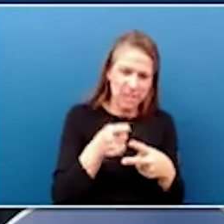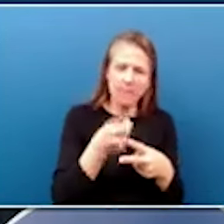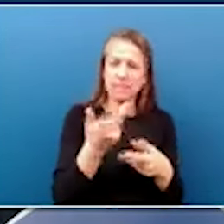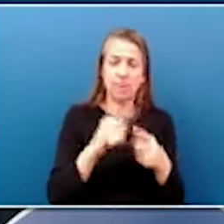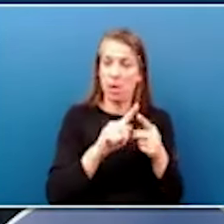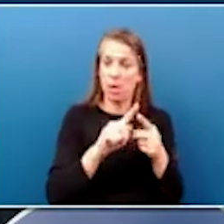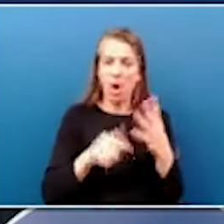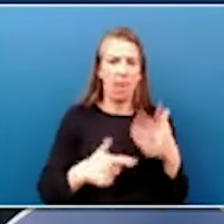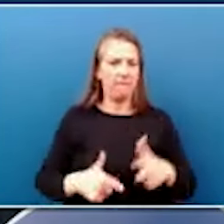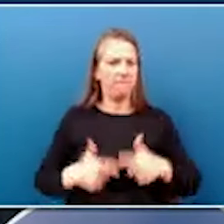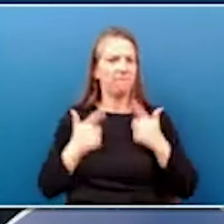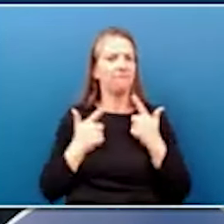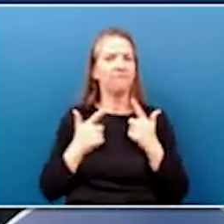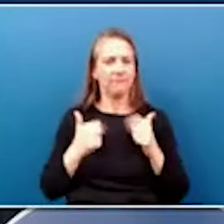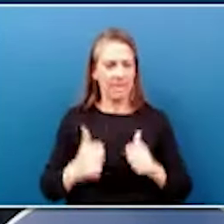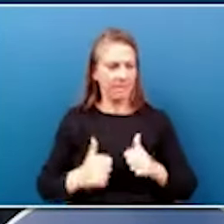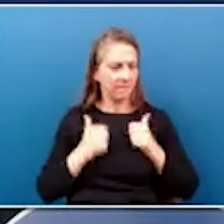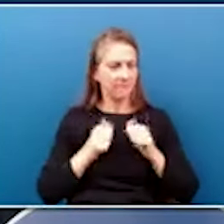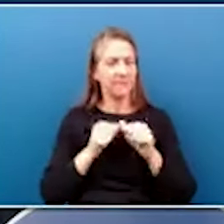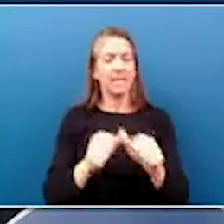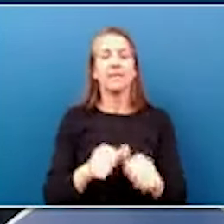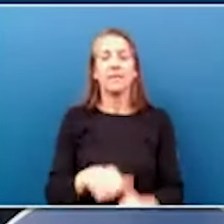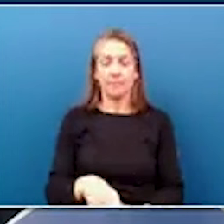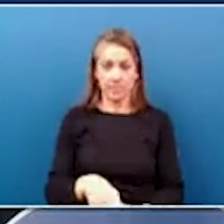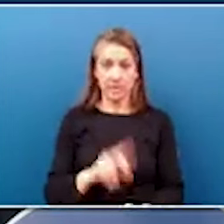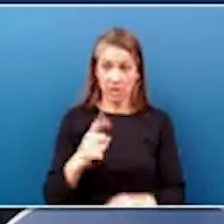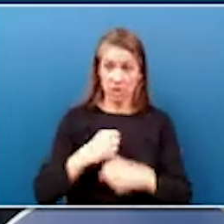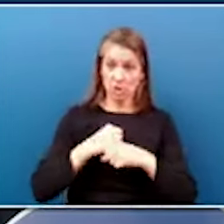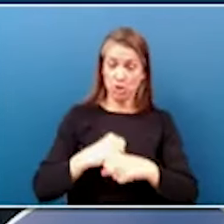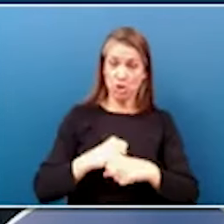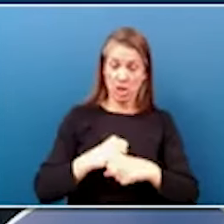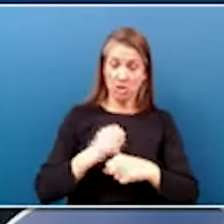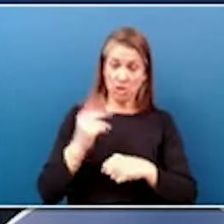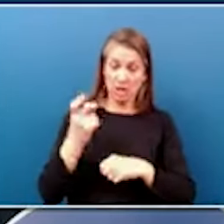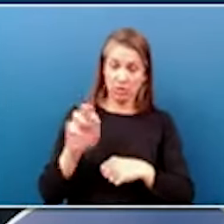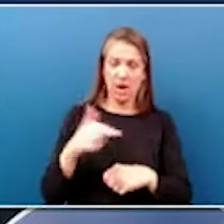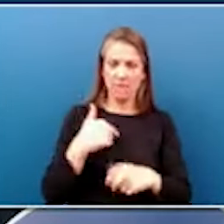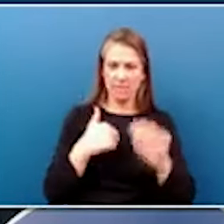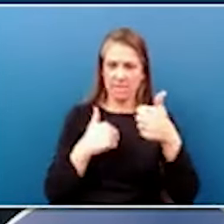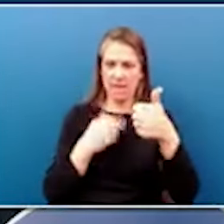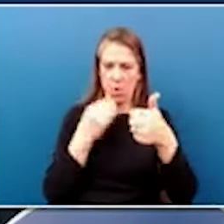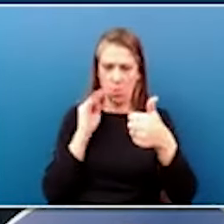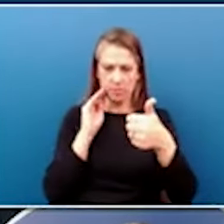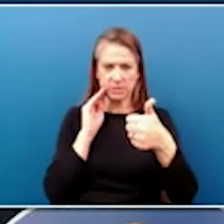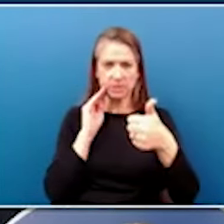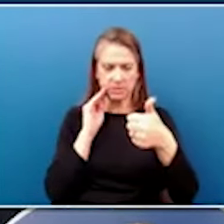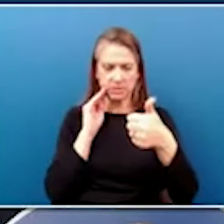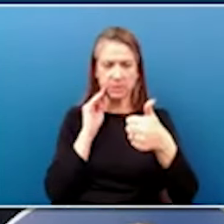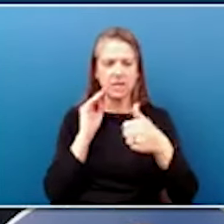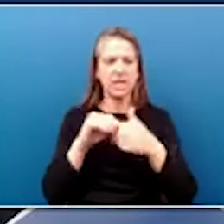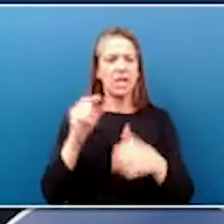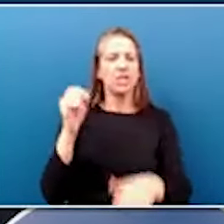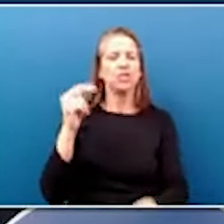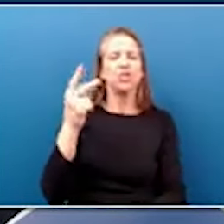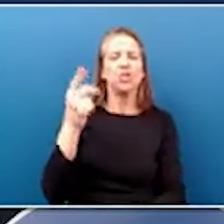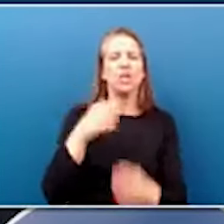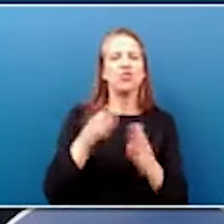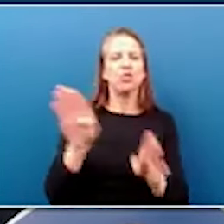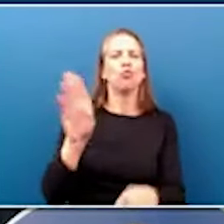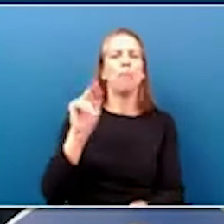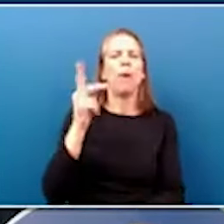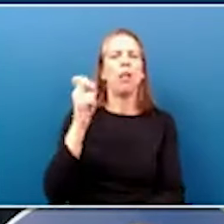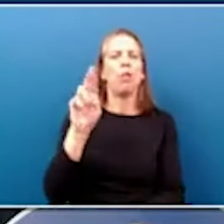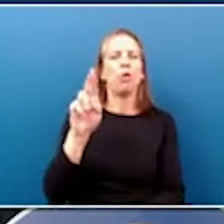physically. Sheltering, we currently have 10 households at General Butler State Park with 26